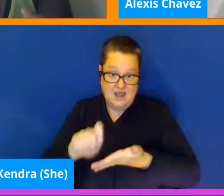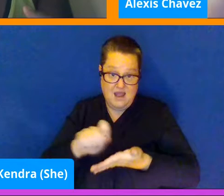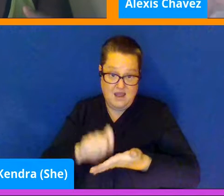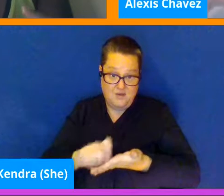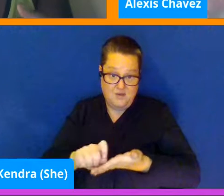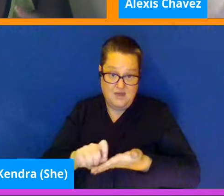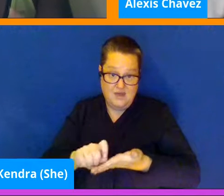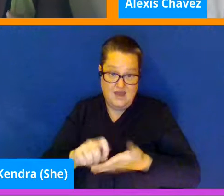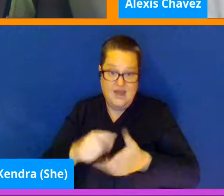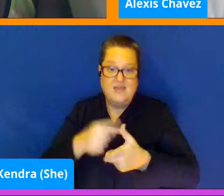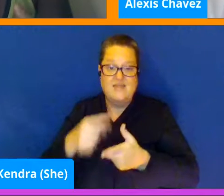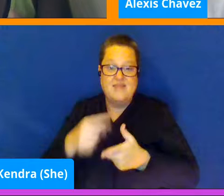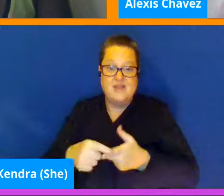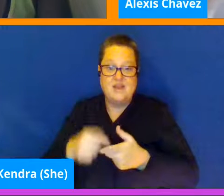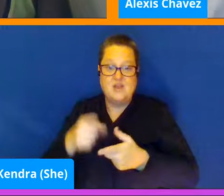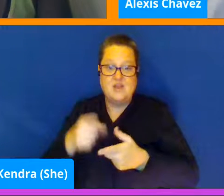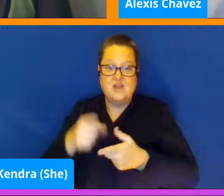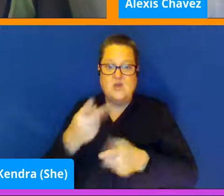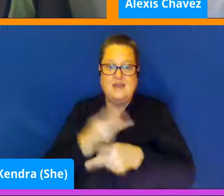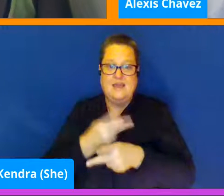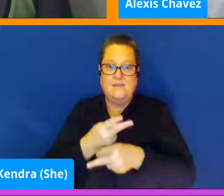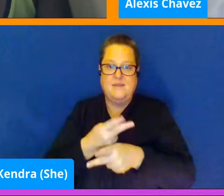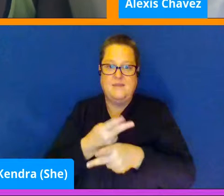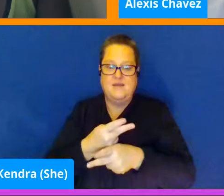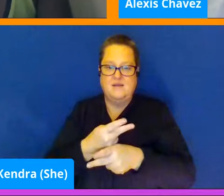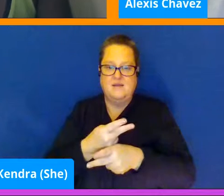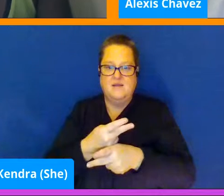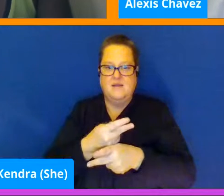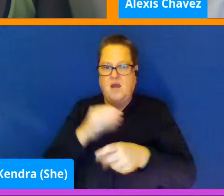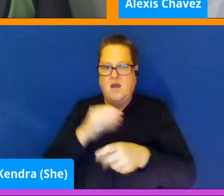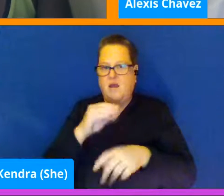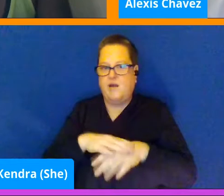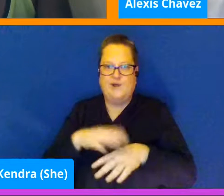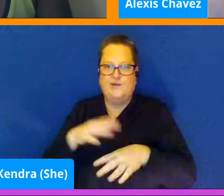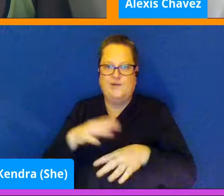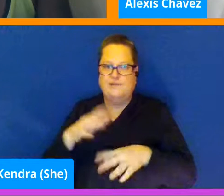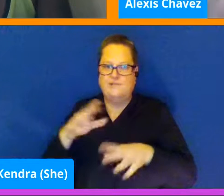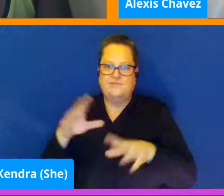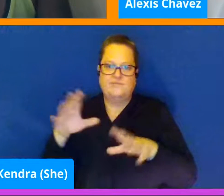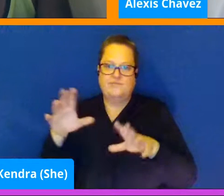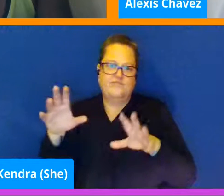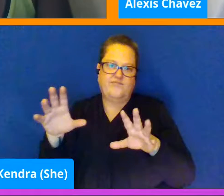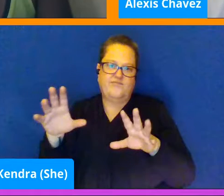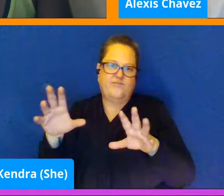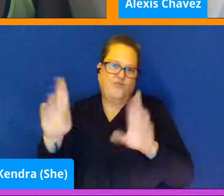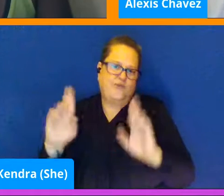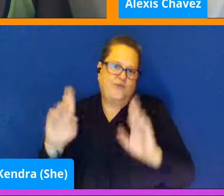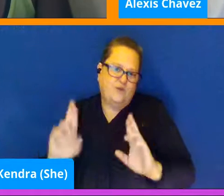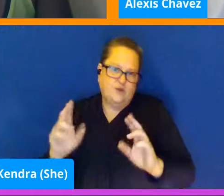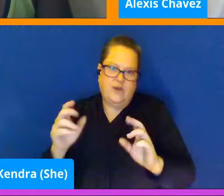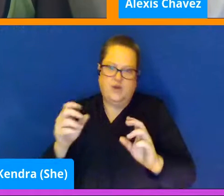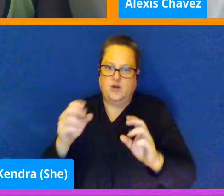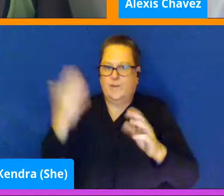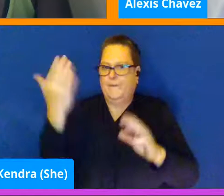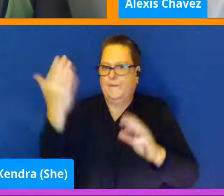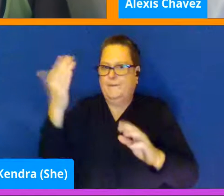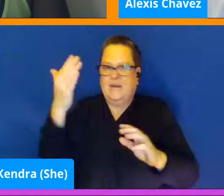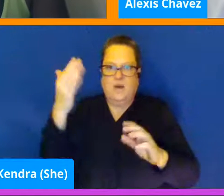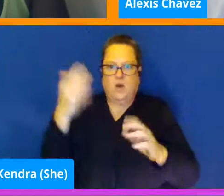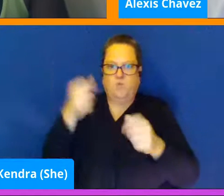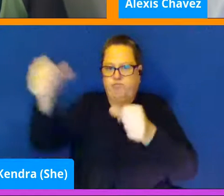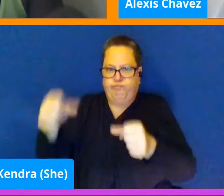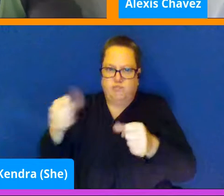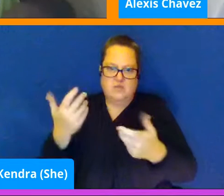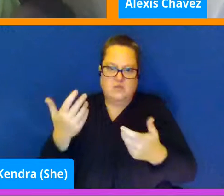way you can keep that in your pocket or put it on your fridge or up on your mirror in your bedroom or whatever you like to do. And